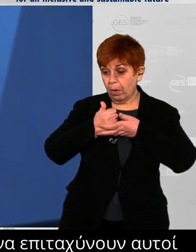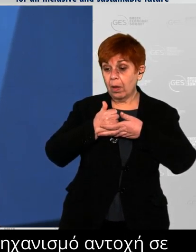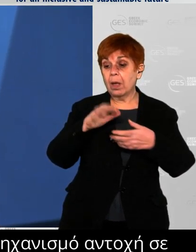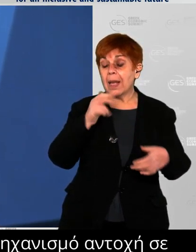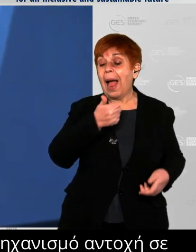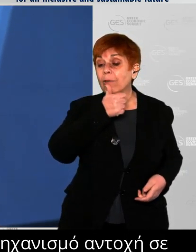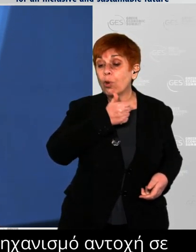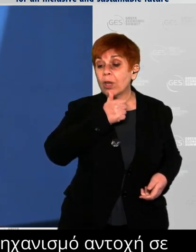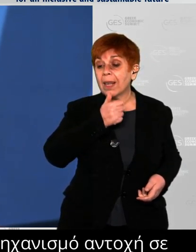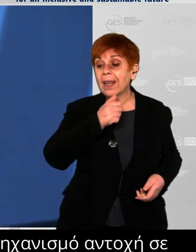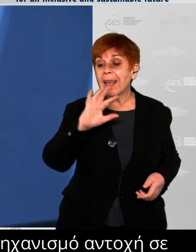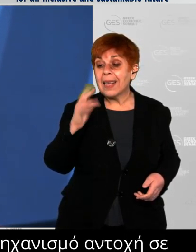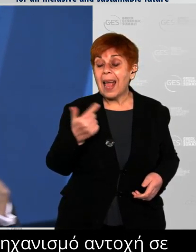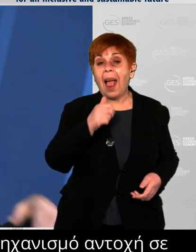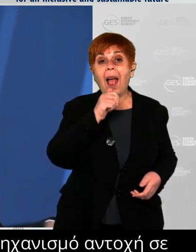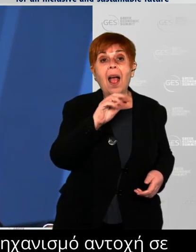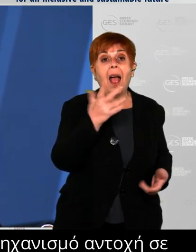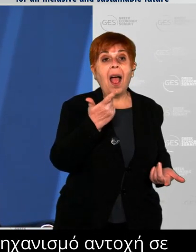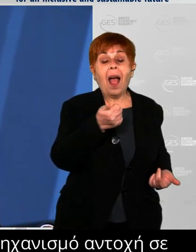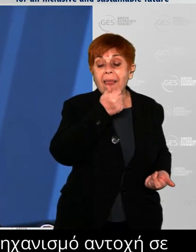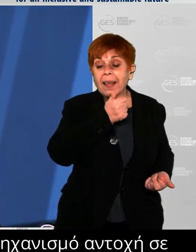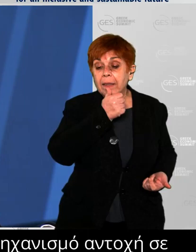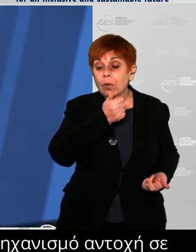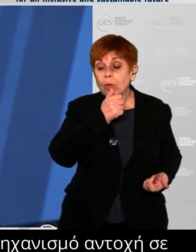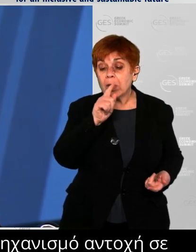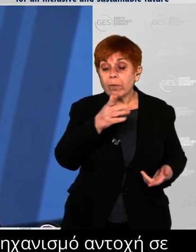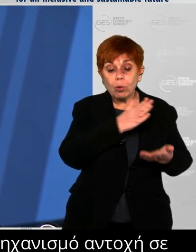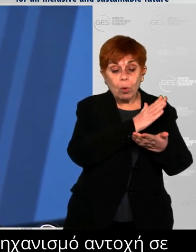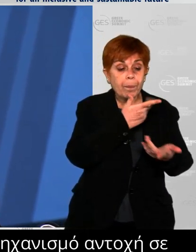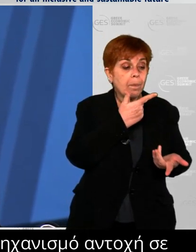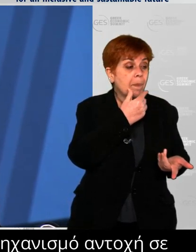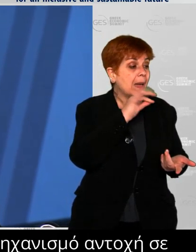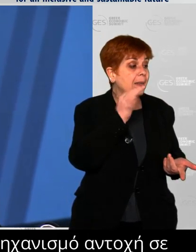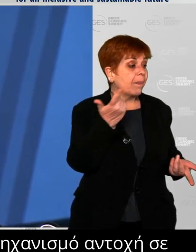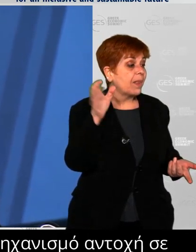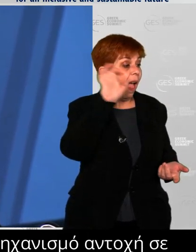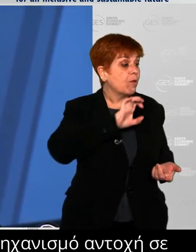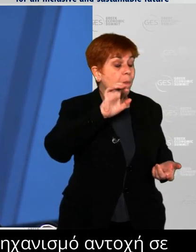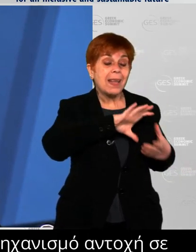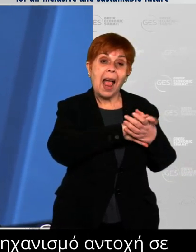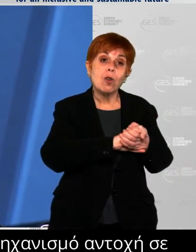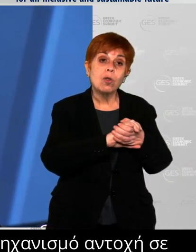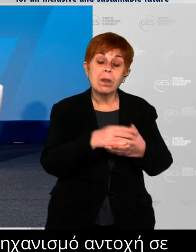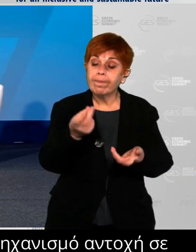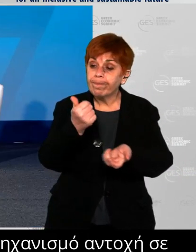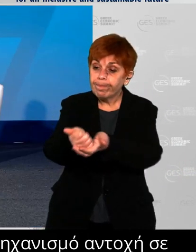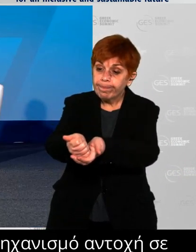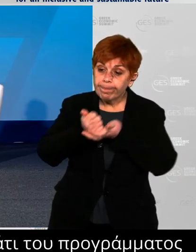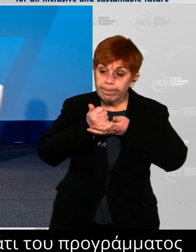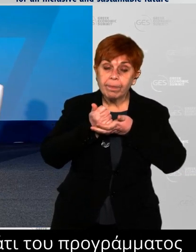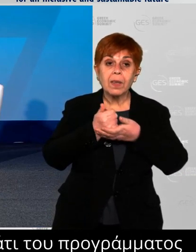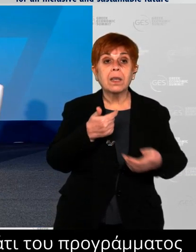COVID recovery program. I commend the Greek government for moving so quickly to elaborate its program,